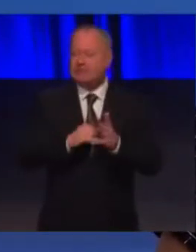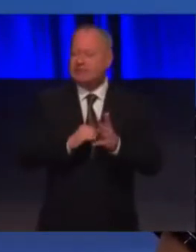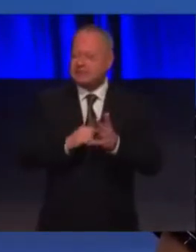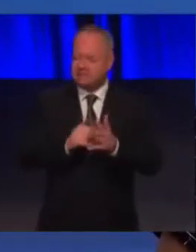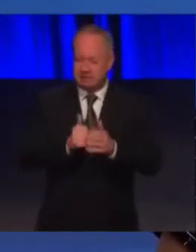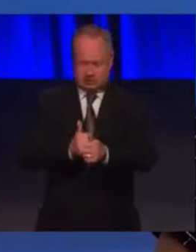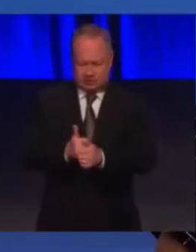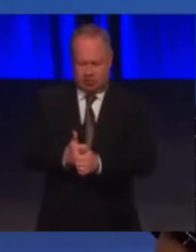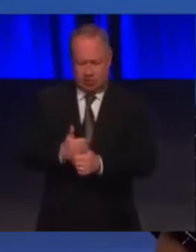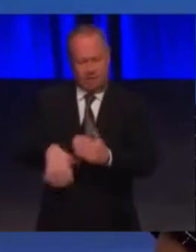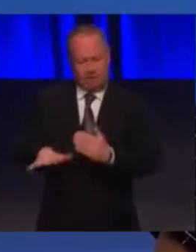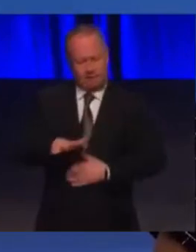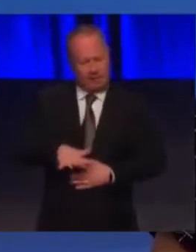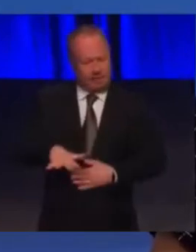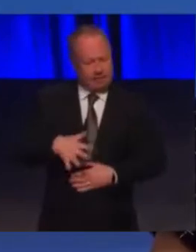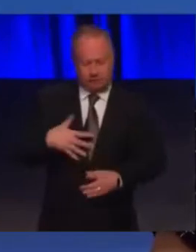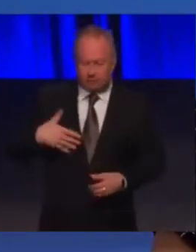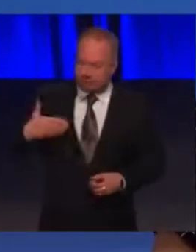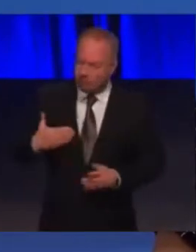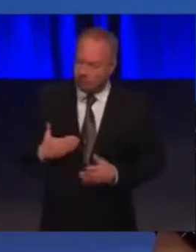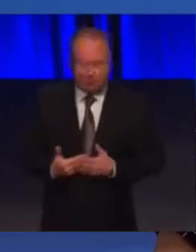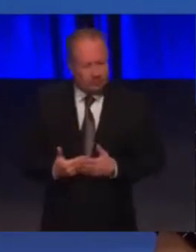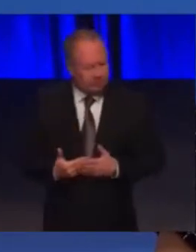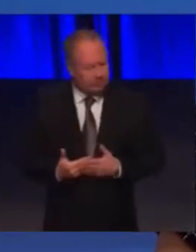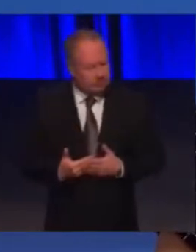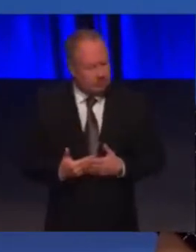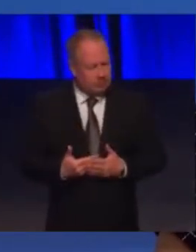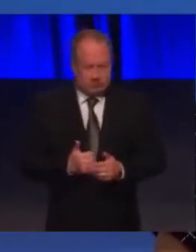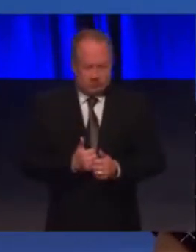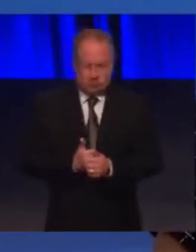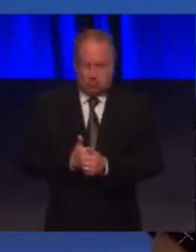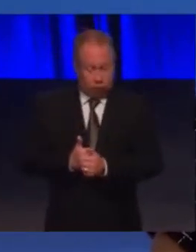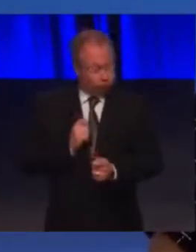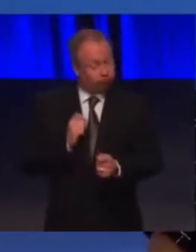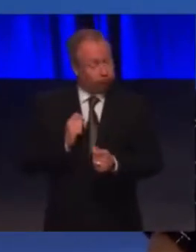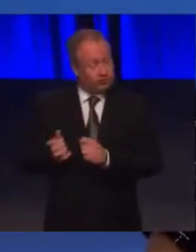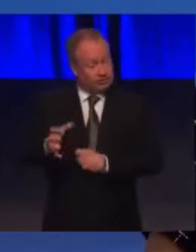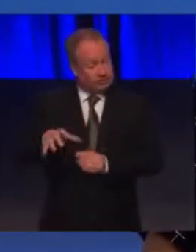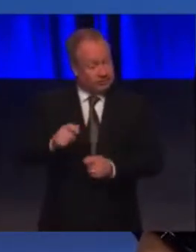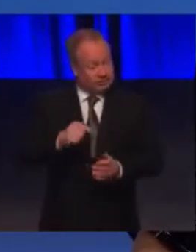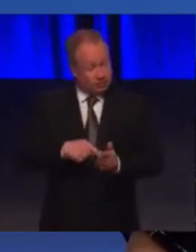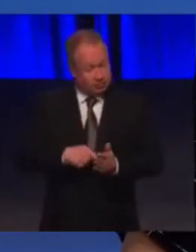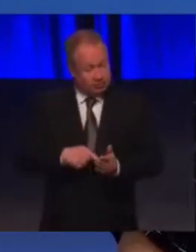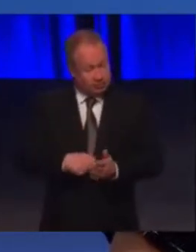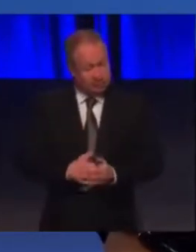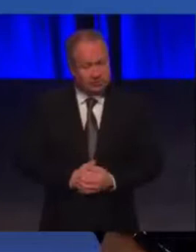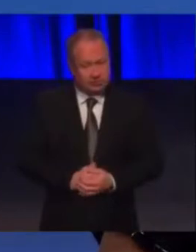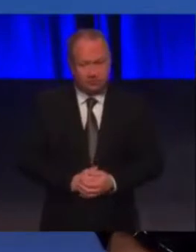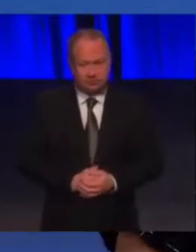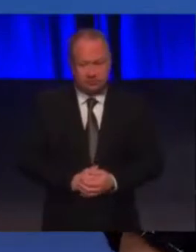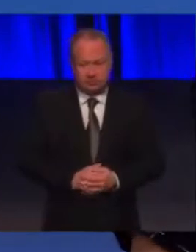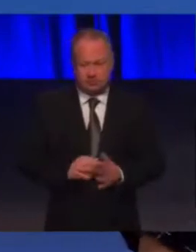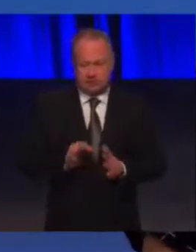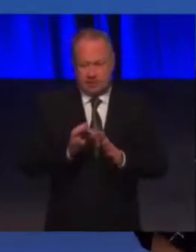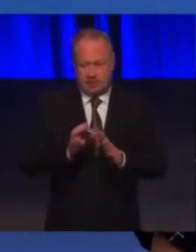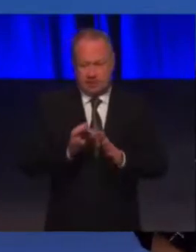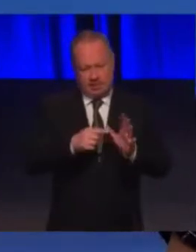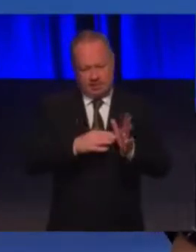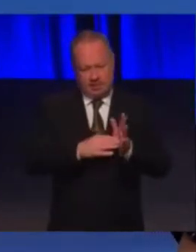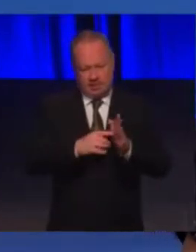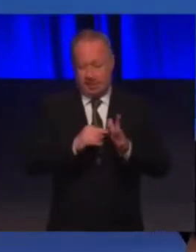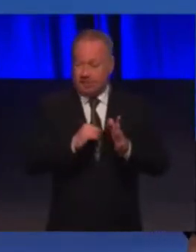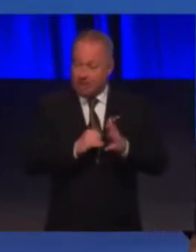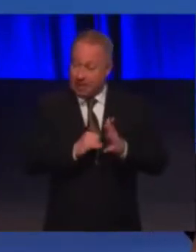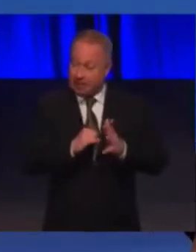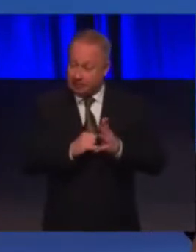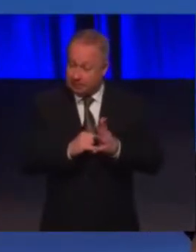family for many, many years and who have championed changing places toilets. PAMIS have recently acquired